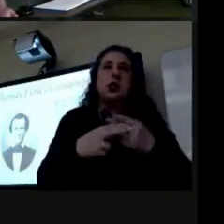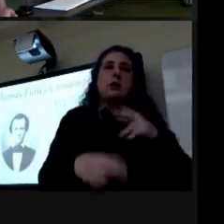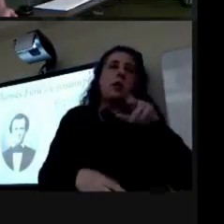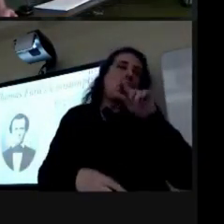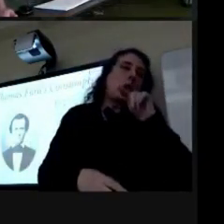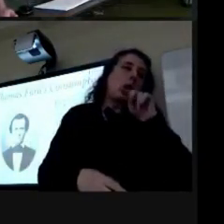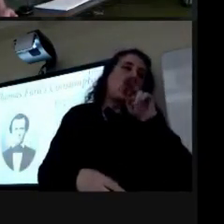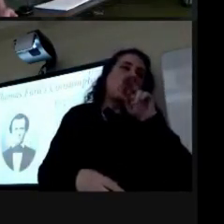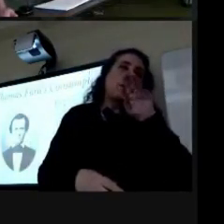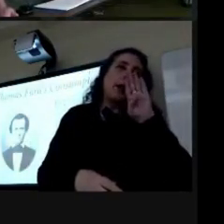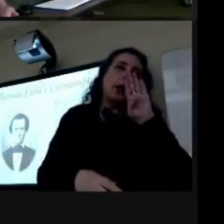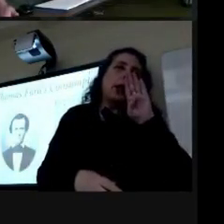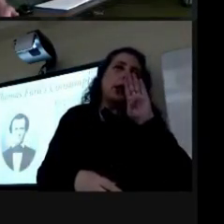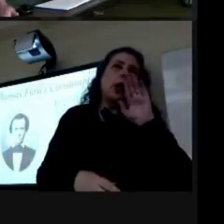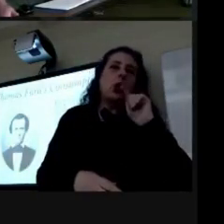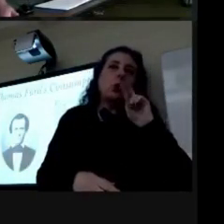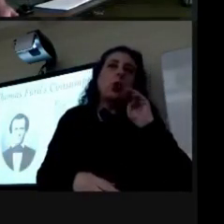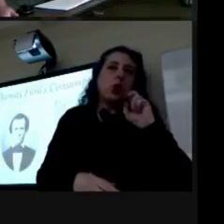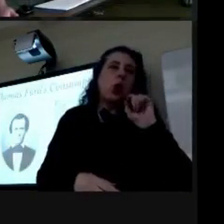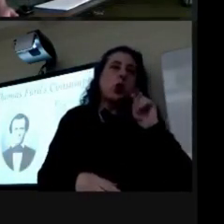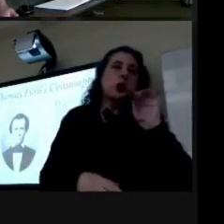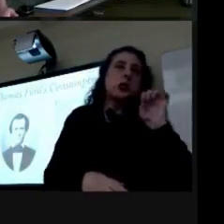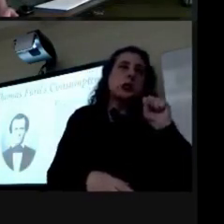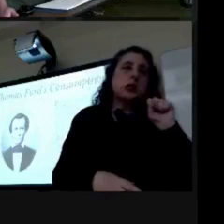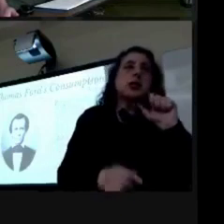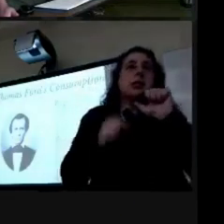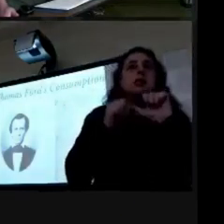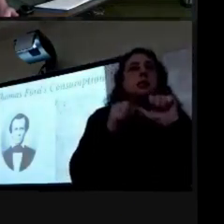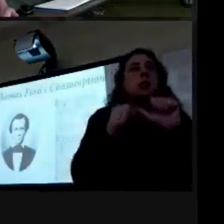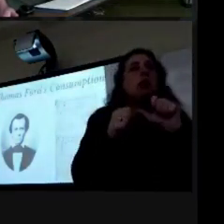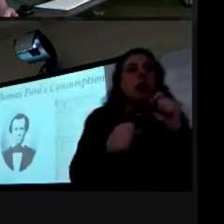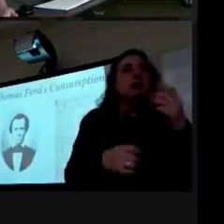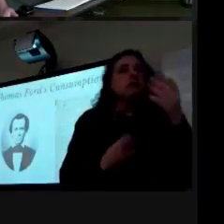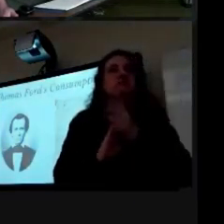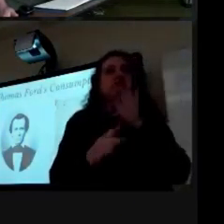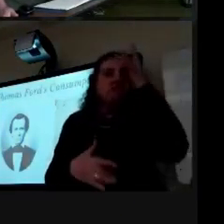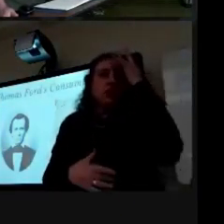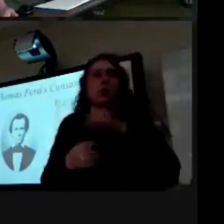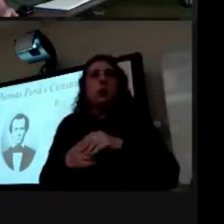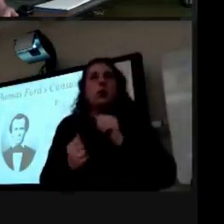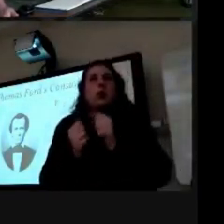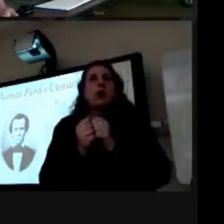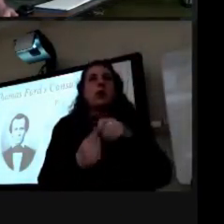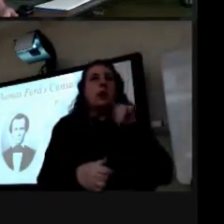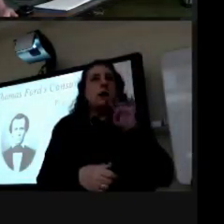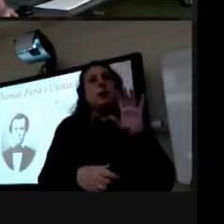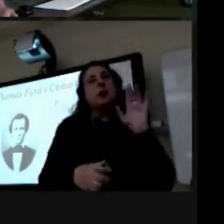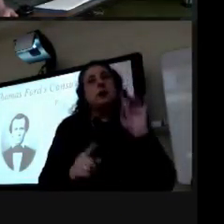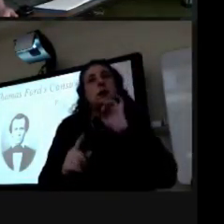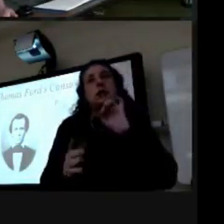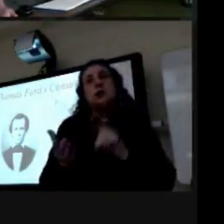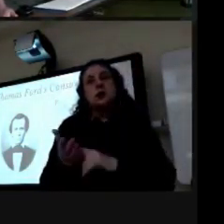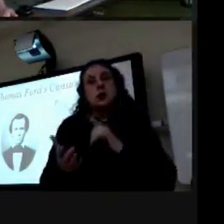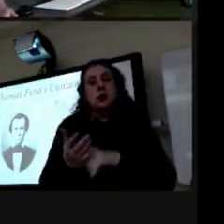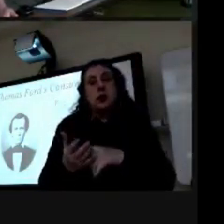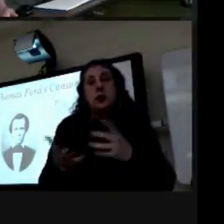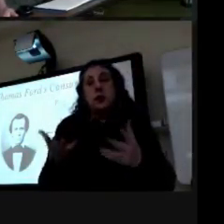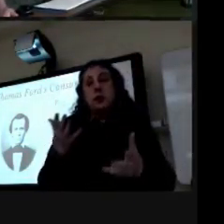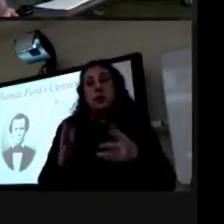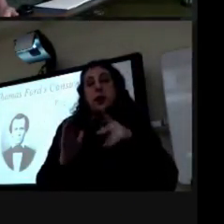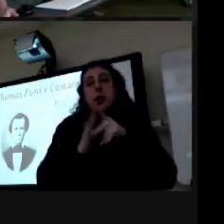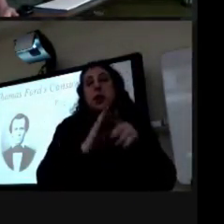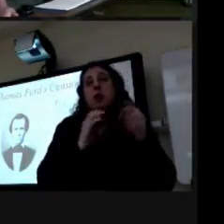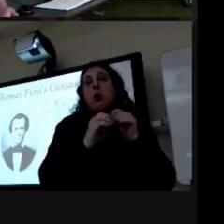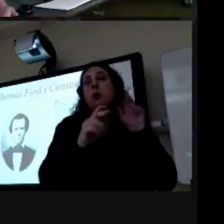uh it is still around um although pretty rare and it may have killed